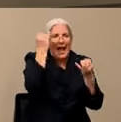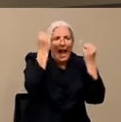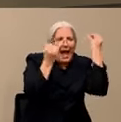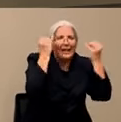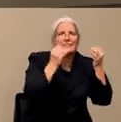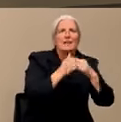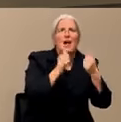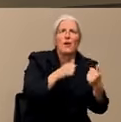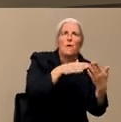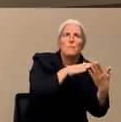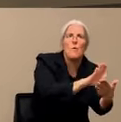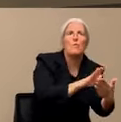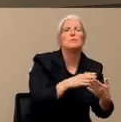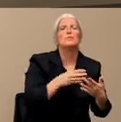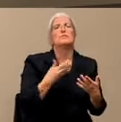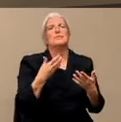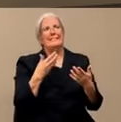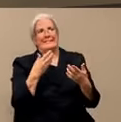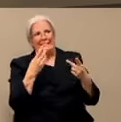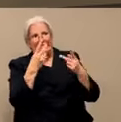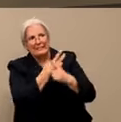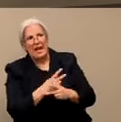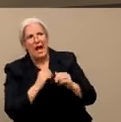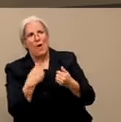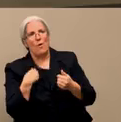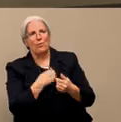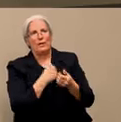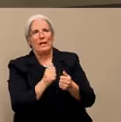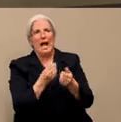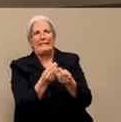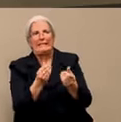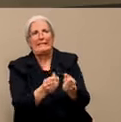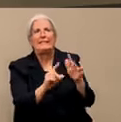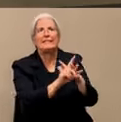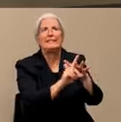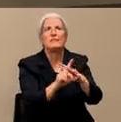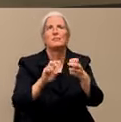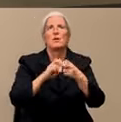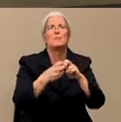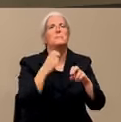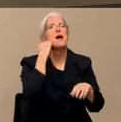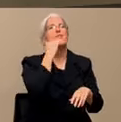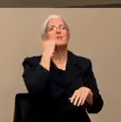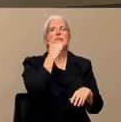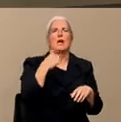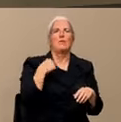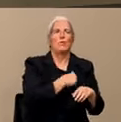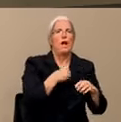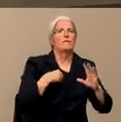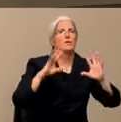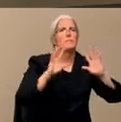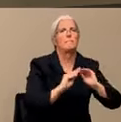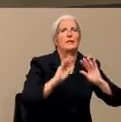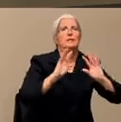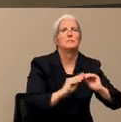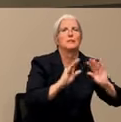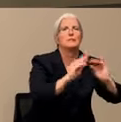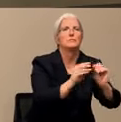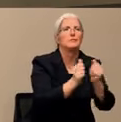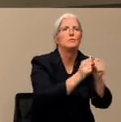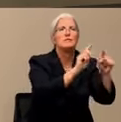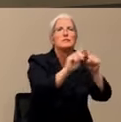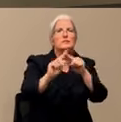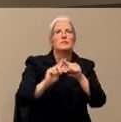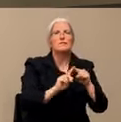we're dealing with here. We have a daily meeting of all the mayors and the county to